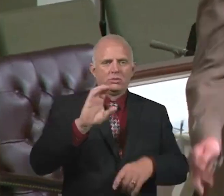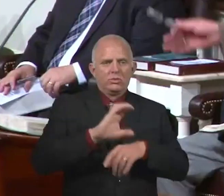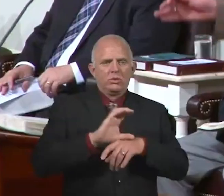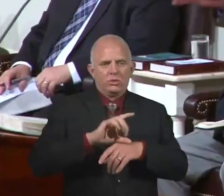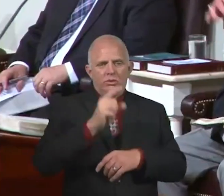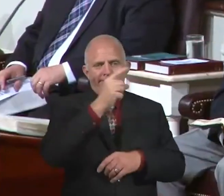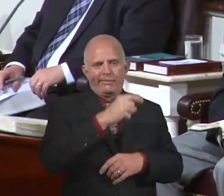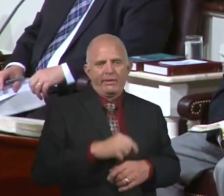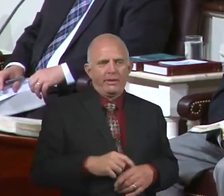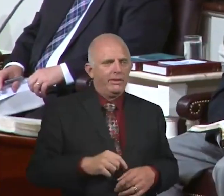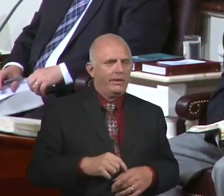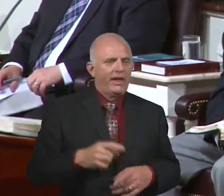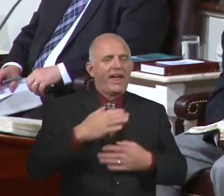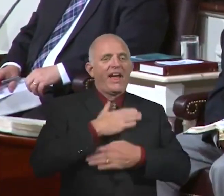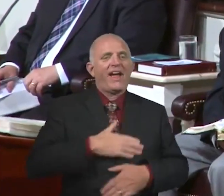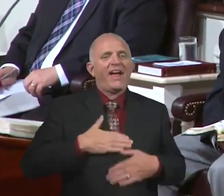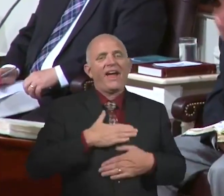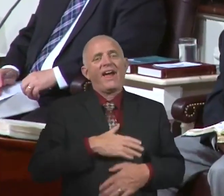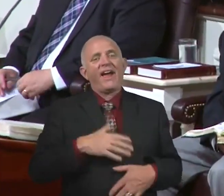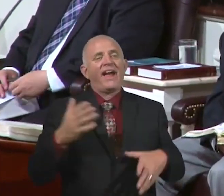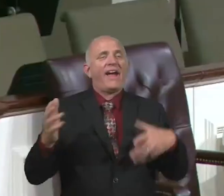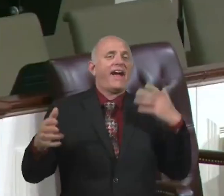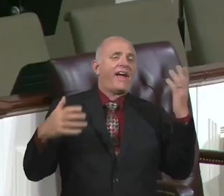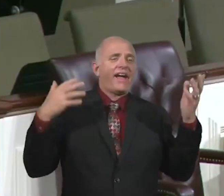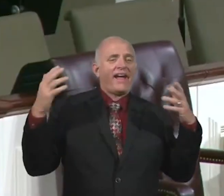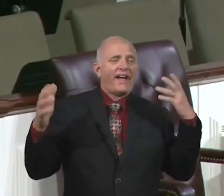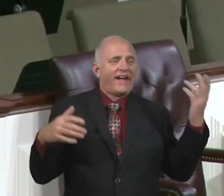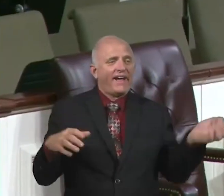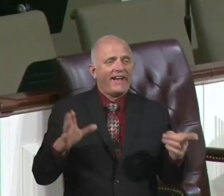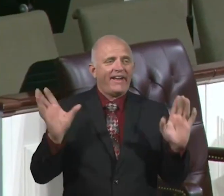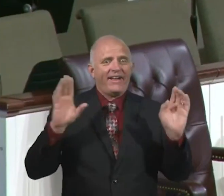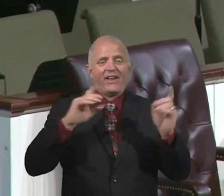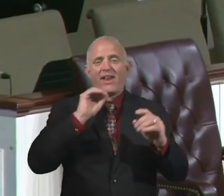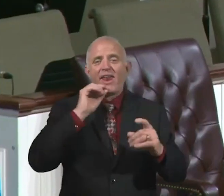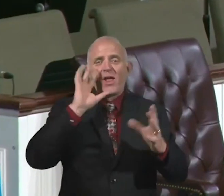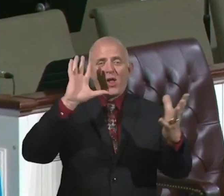And join all the people and watch the revolving globe. You know, just do it.